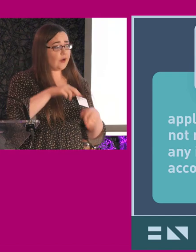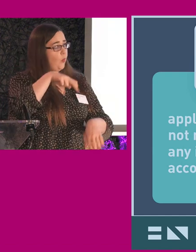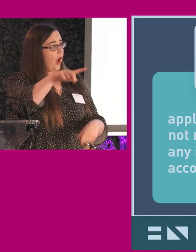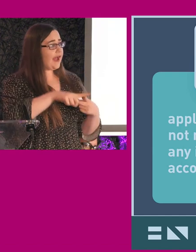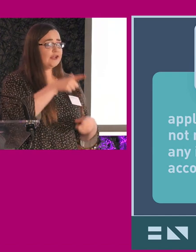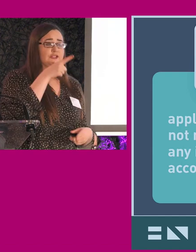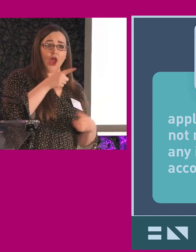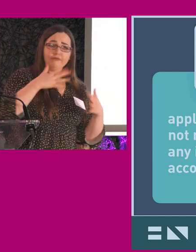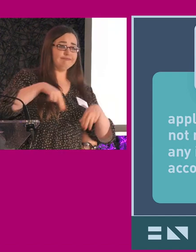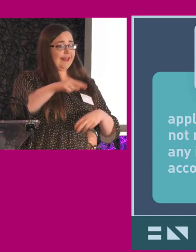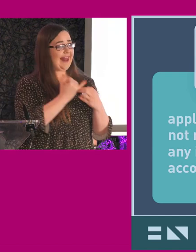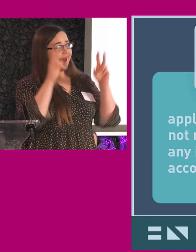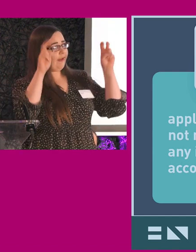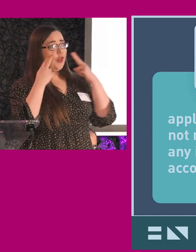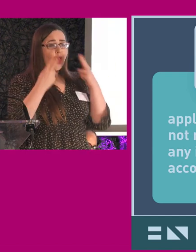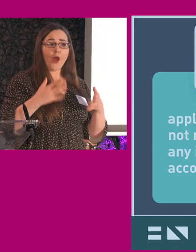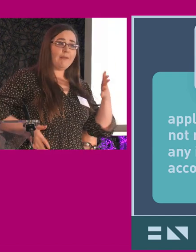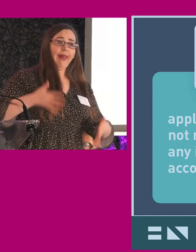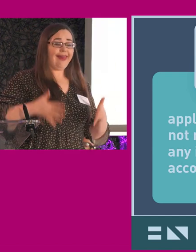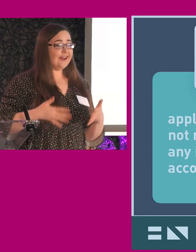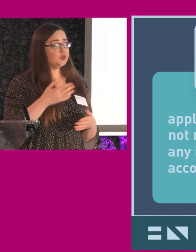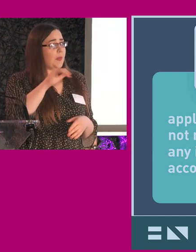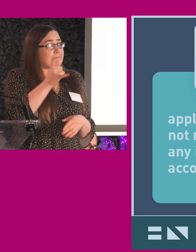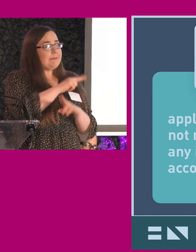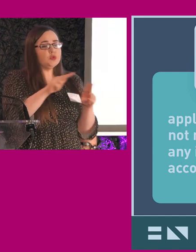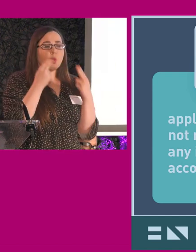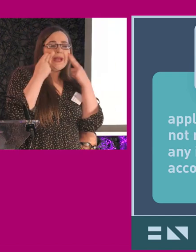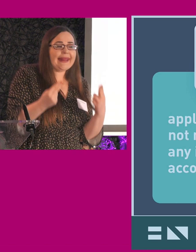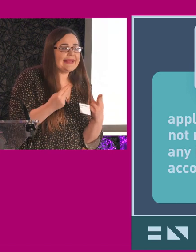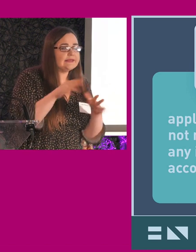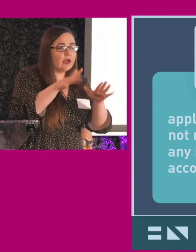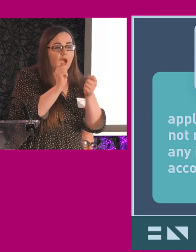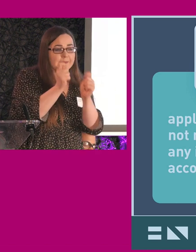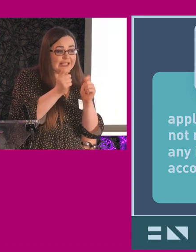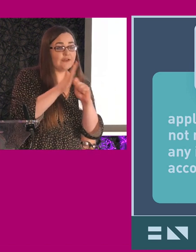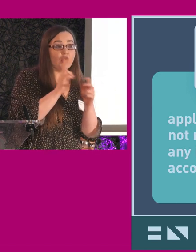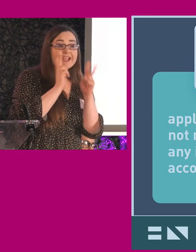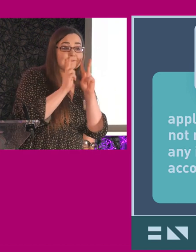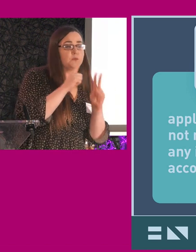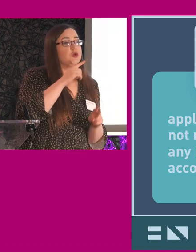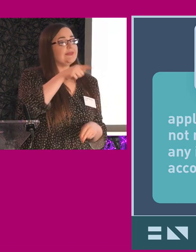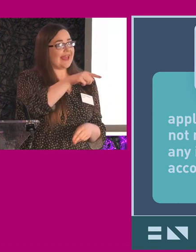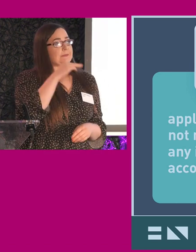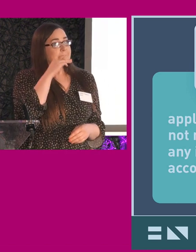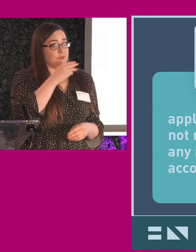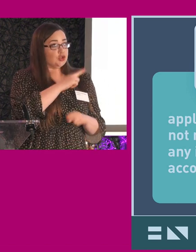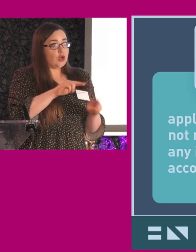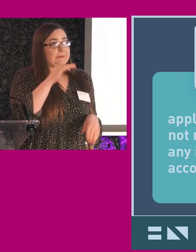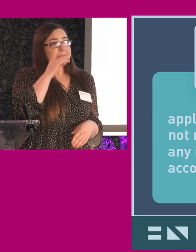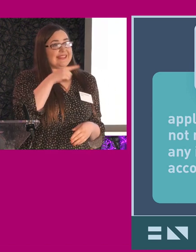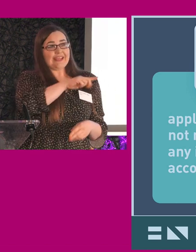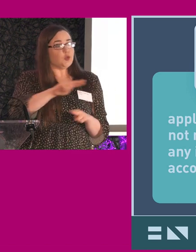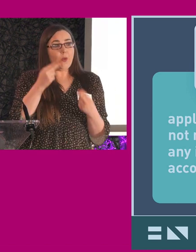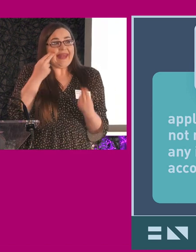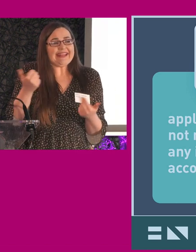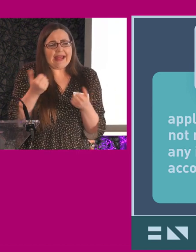Some people, you know, when they walk and talk, they look like they're normal. They look like there's no issues and no disabilities. And they may need accommodations for